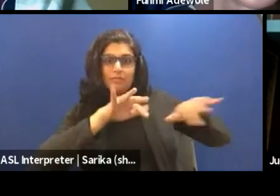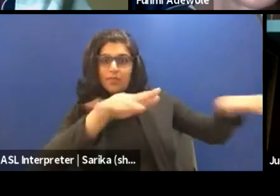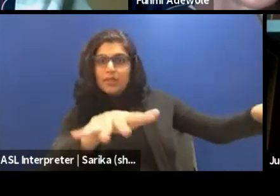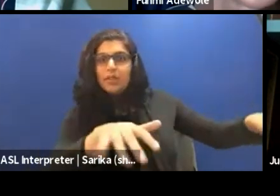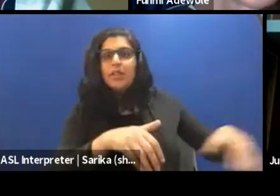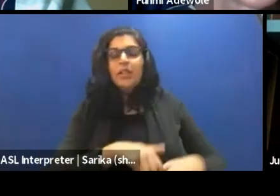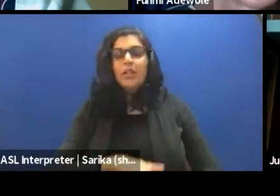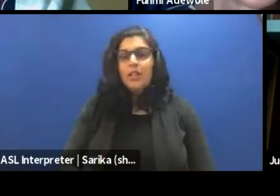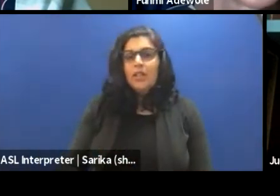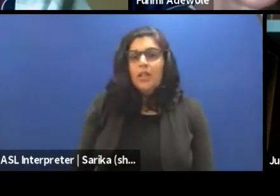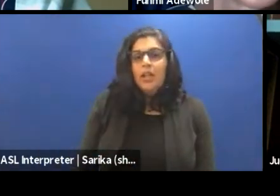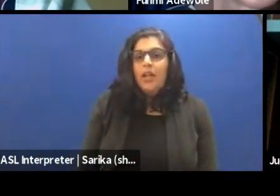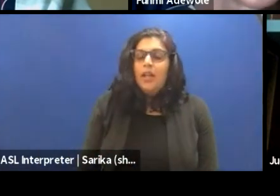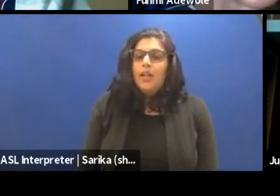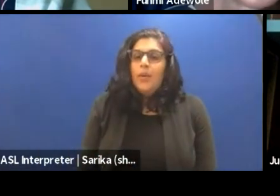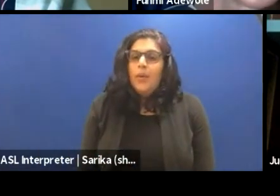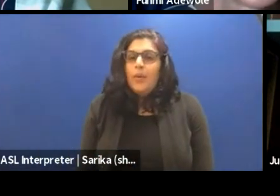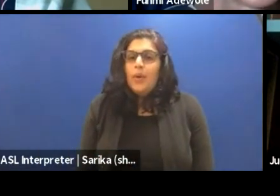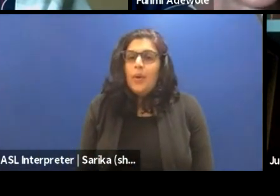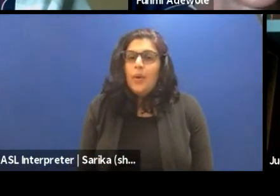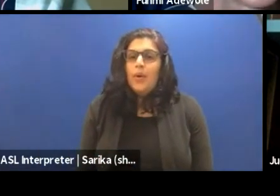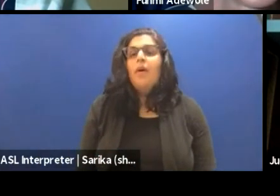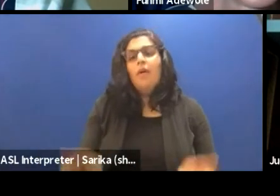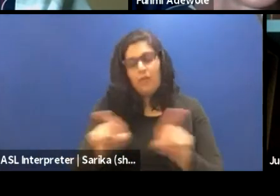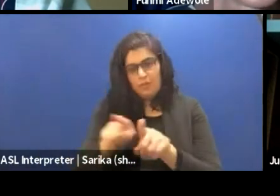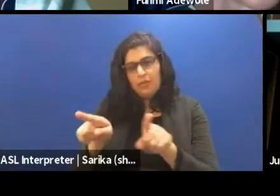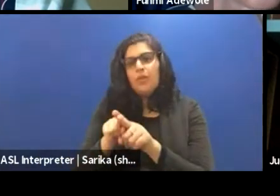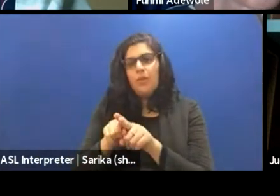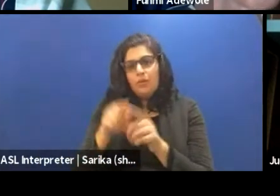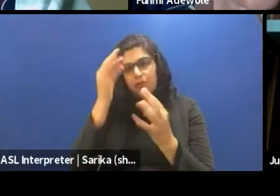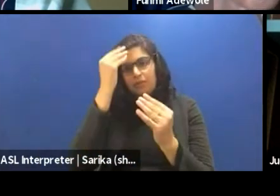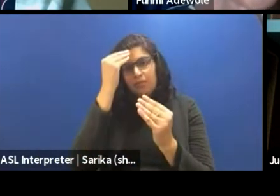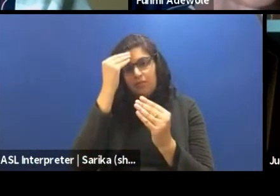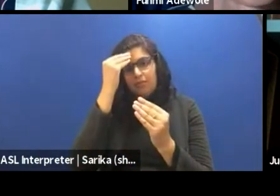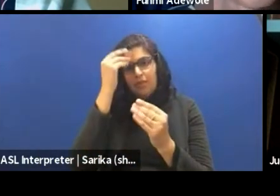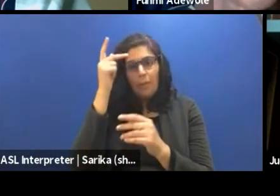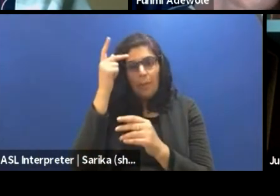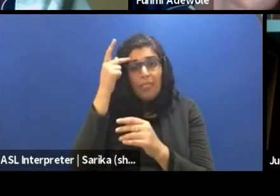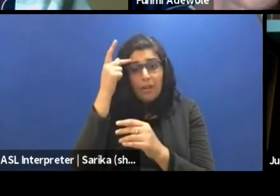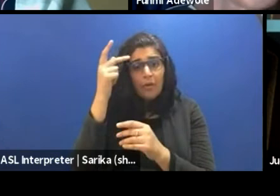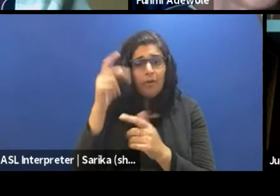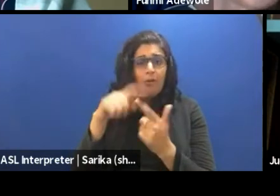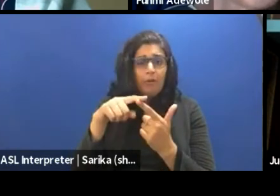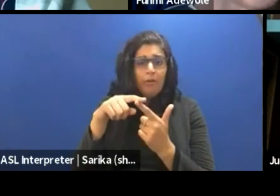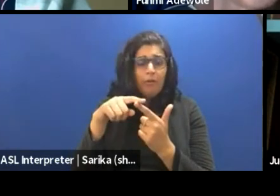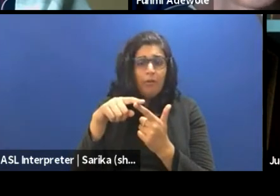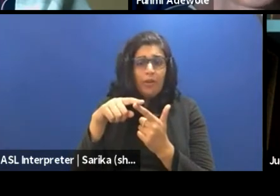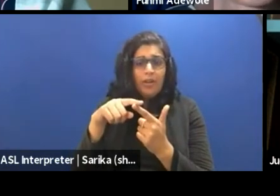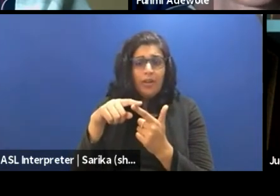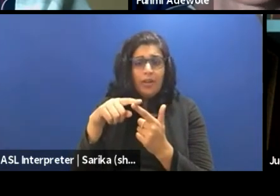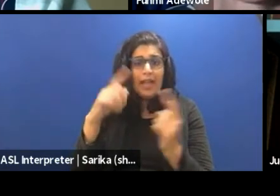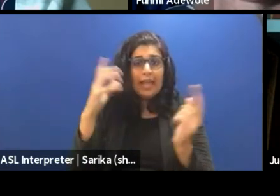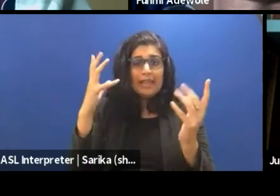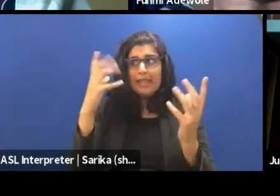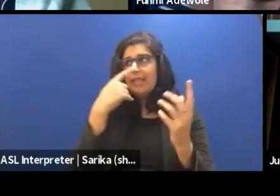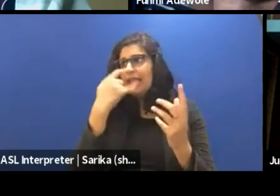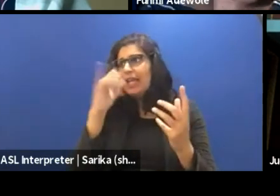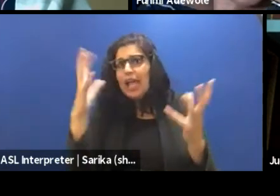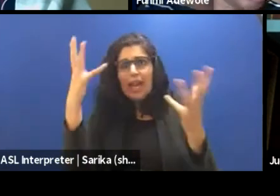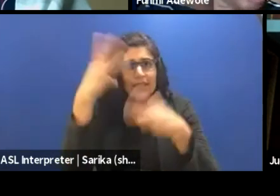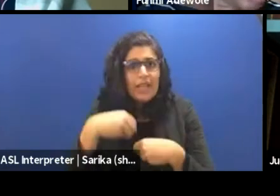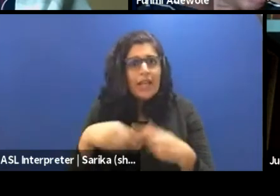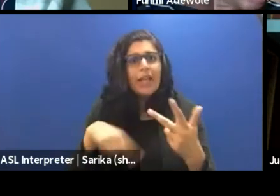parts of the world. And of course, considering, you know, the political, the aesthetics, the humane